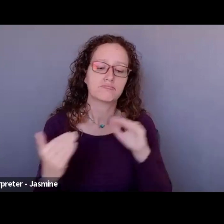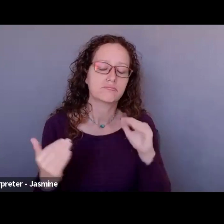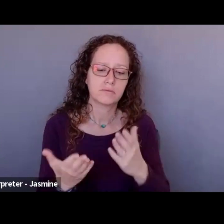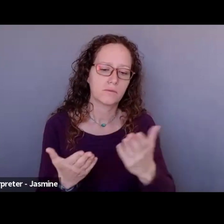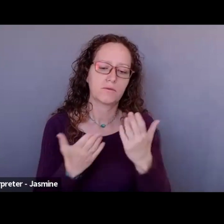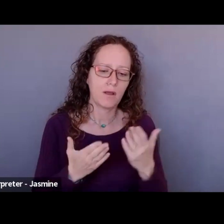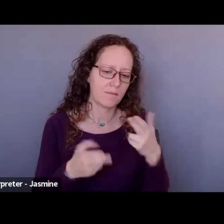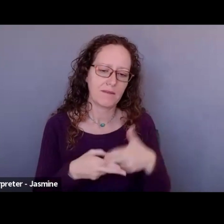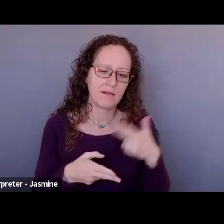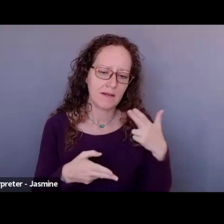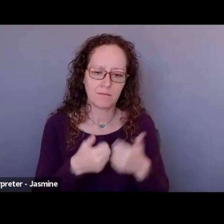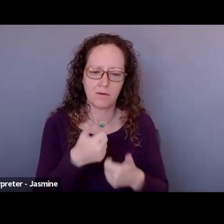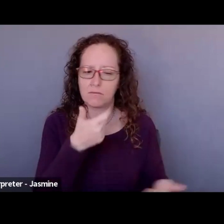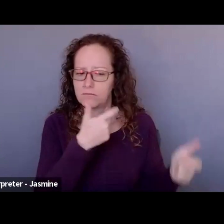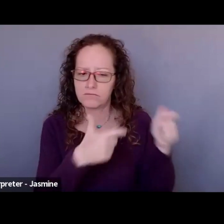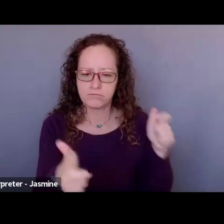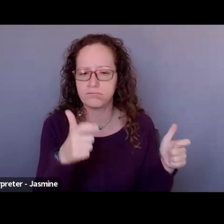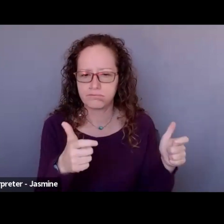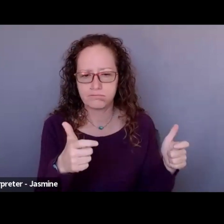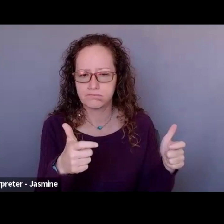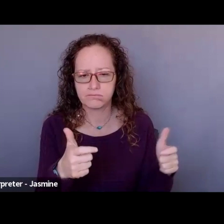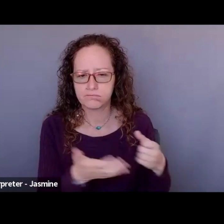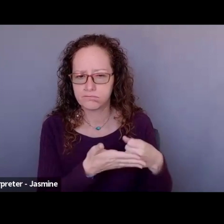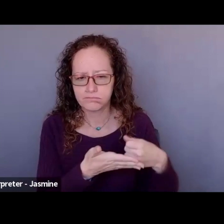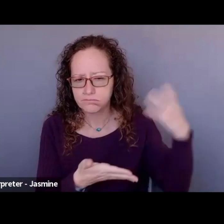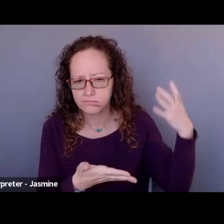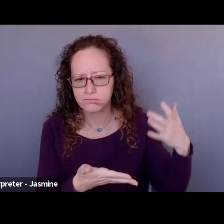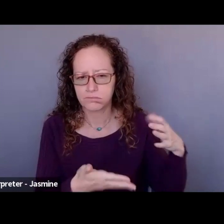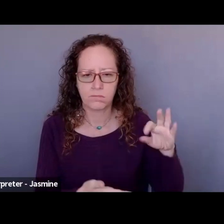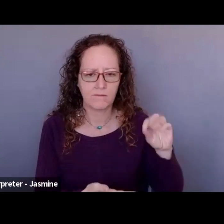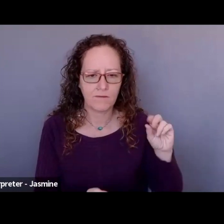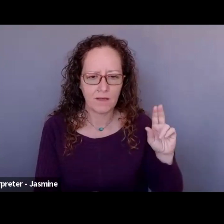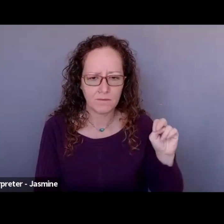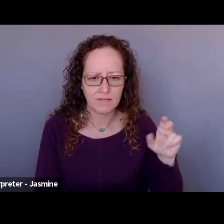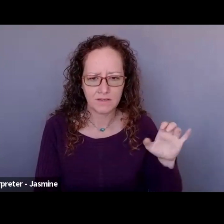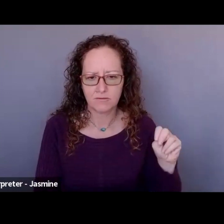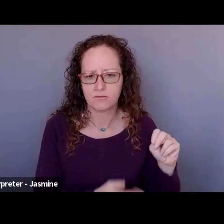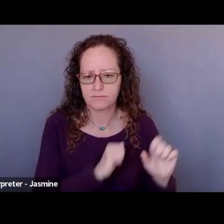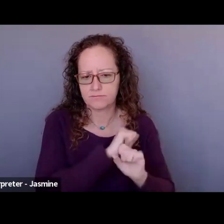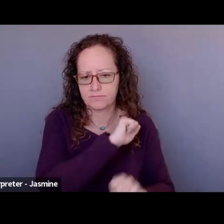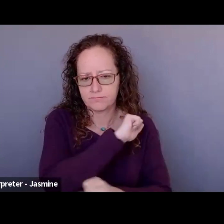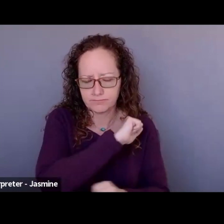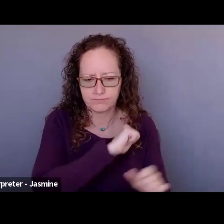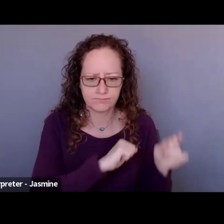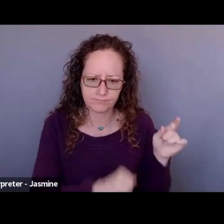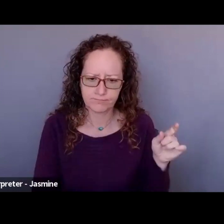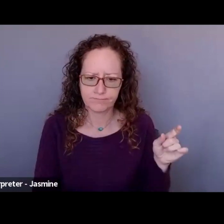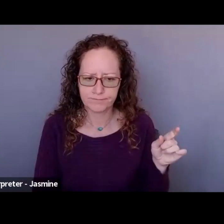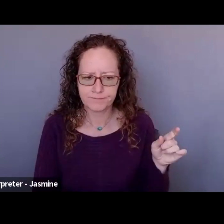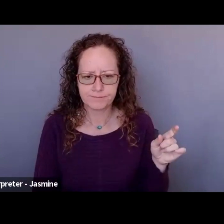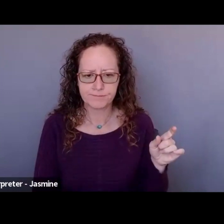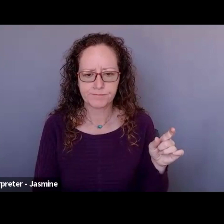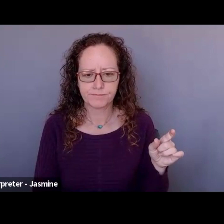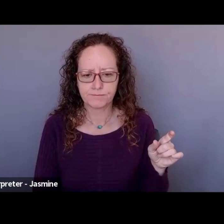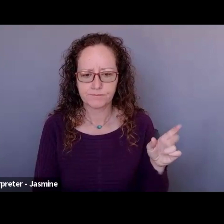large, very, very large, deep pocketed foundation in the area that had basically, their